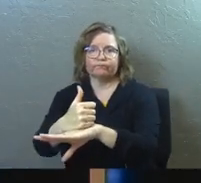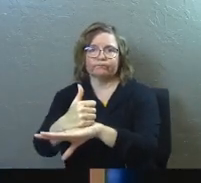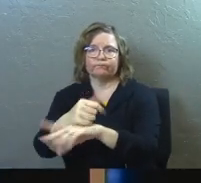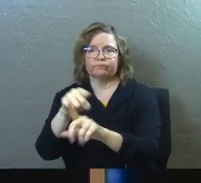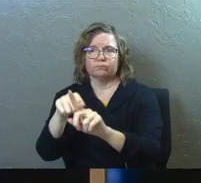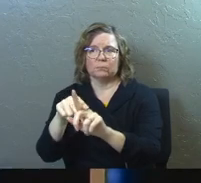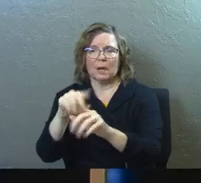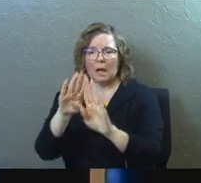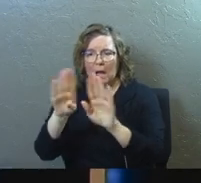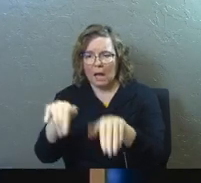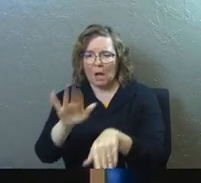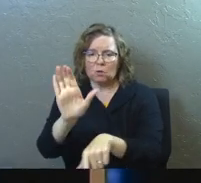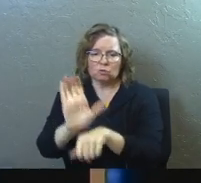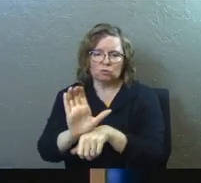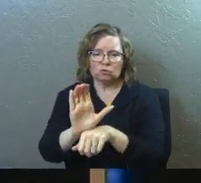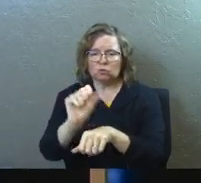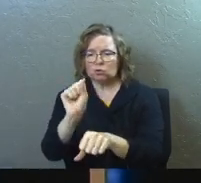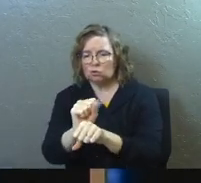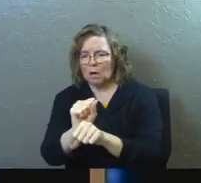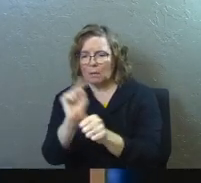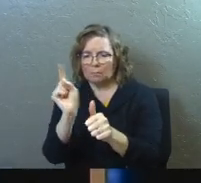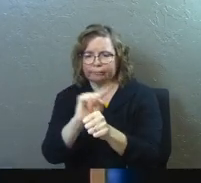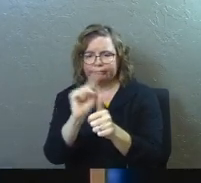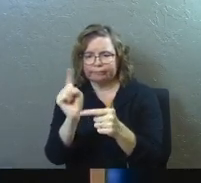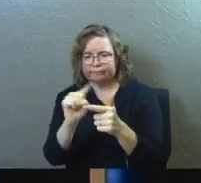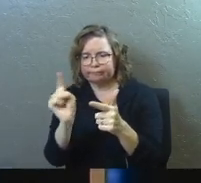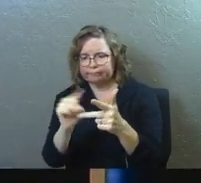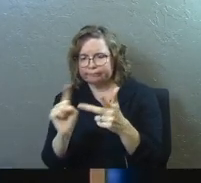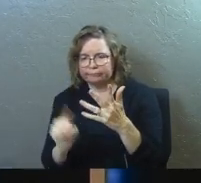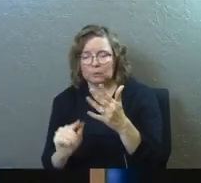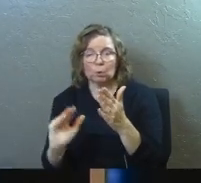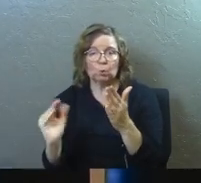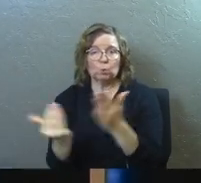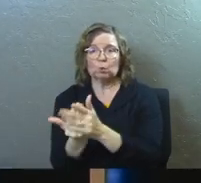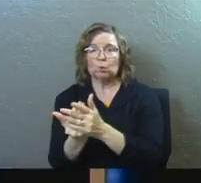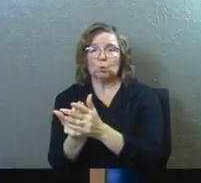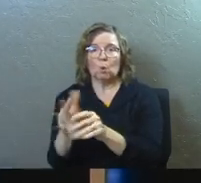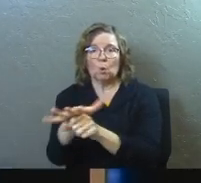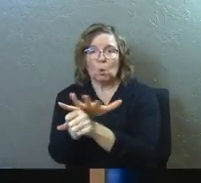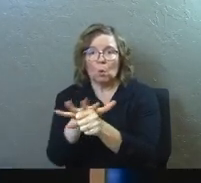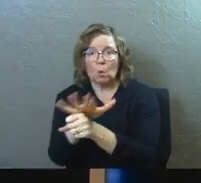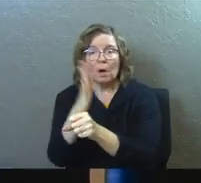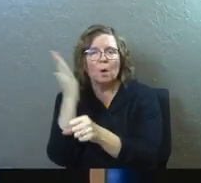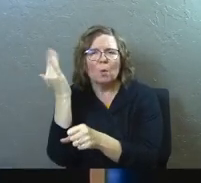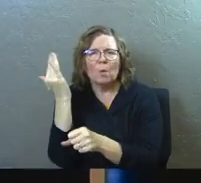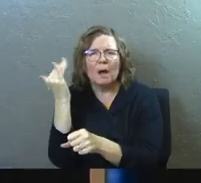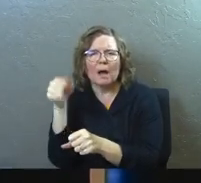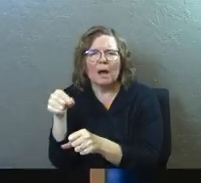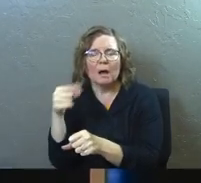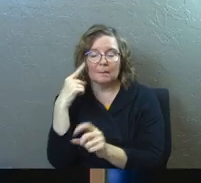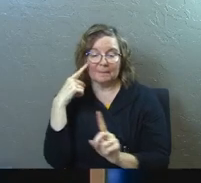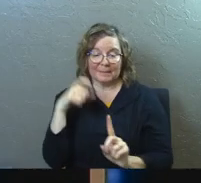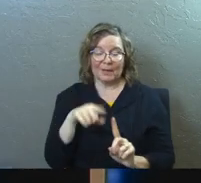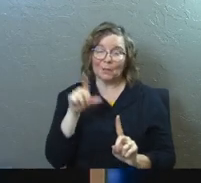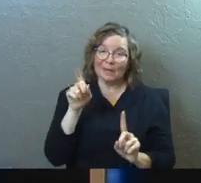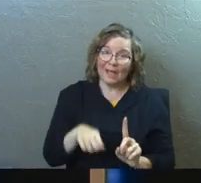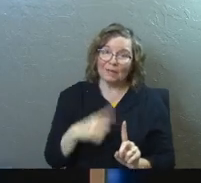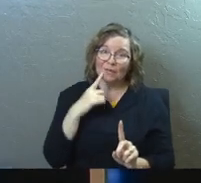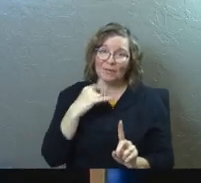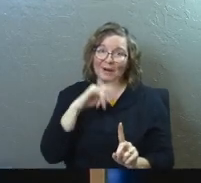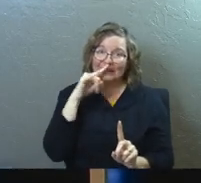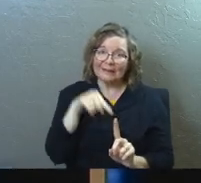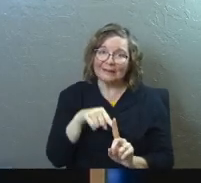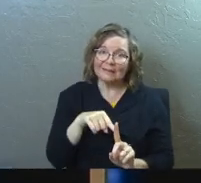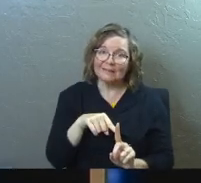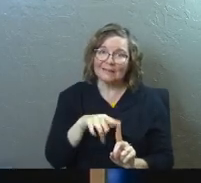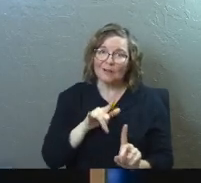up shop, house, church, job, everything at a whole new location. Why did we do it? Because we had to.